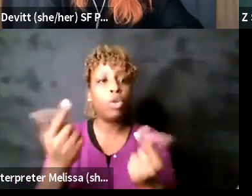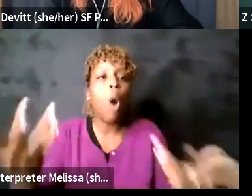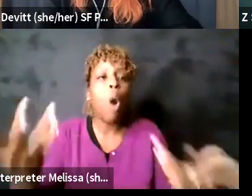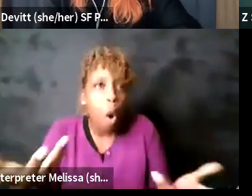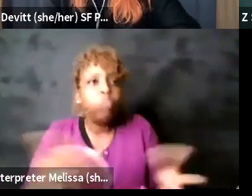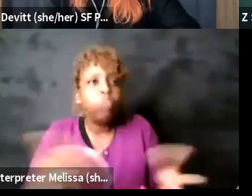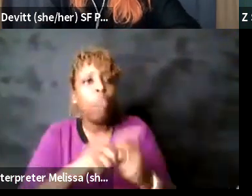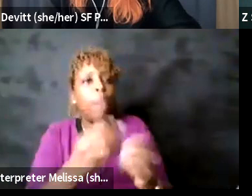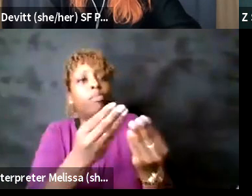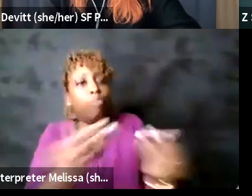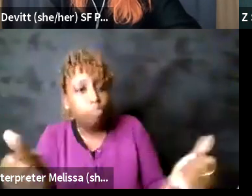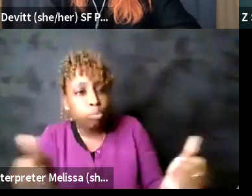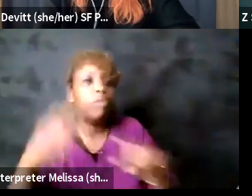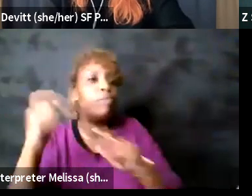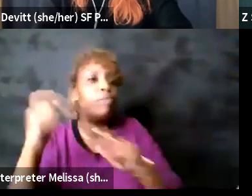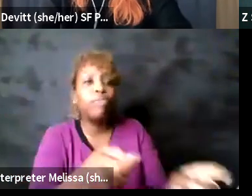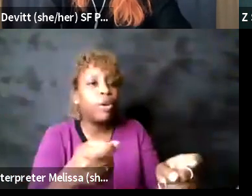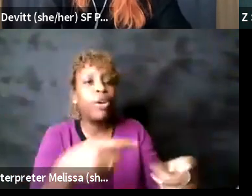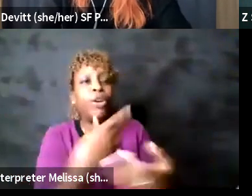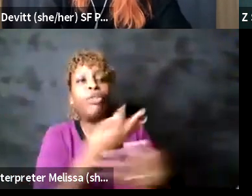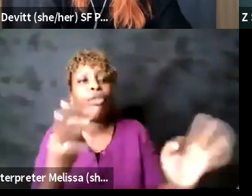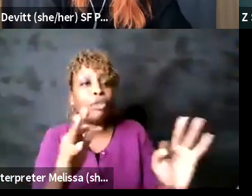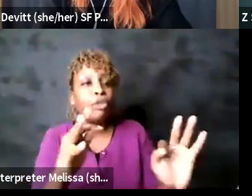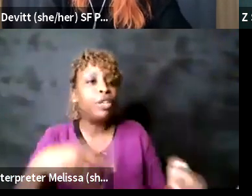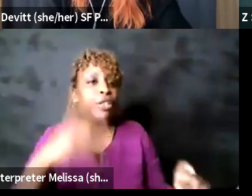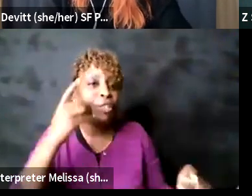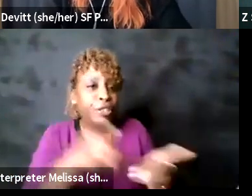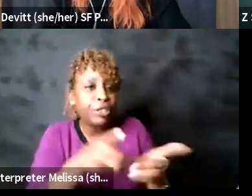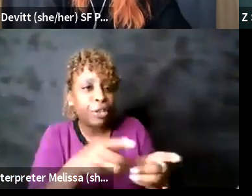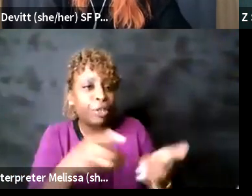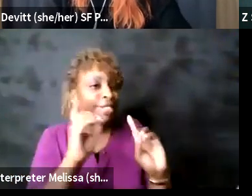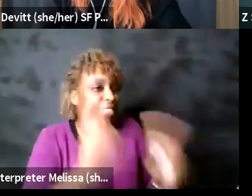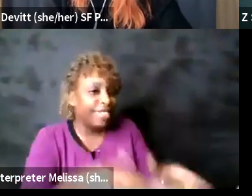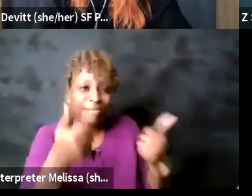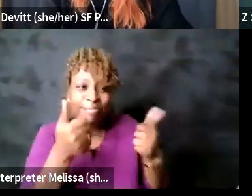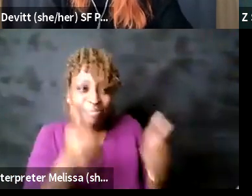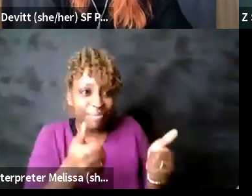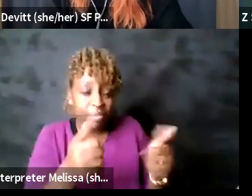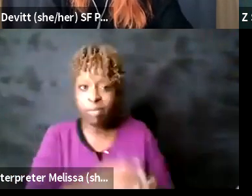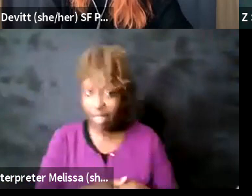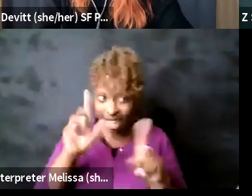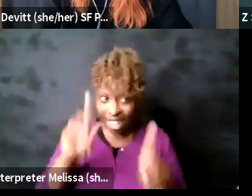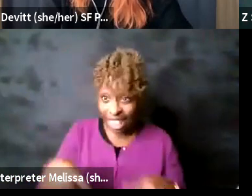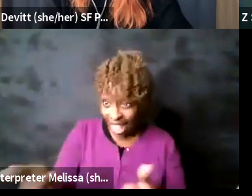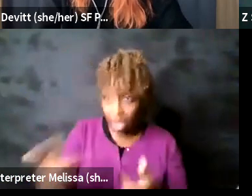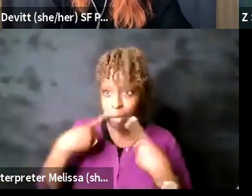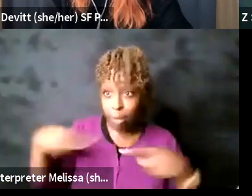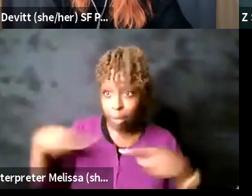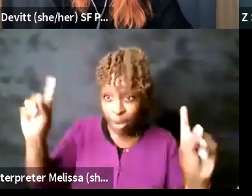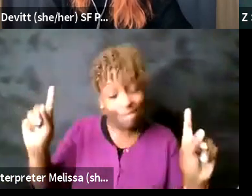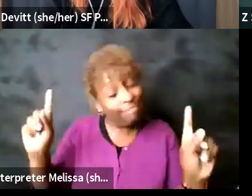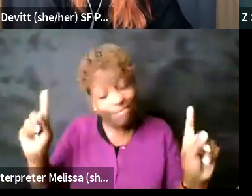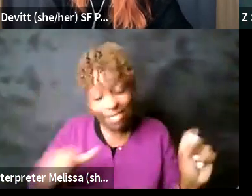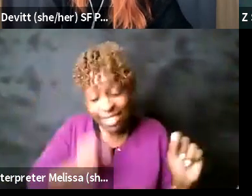that just can't be how it works um unfortunately or fortunately um we are